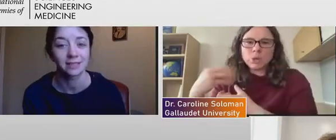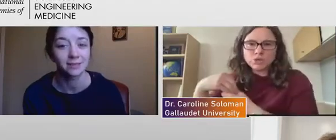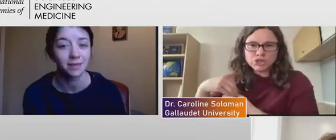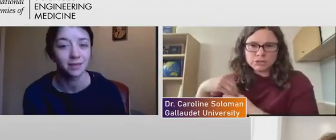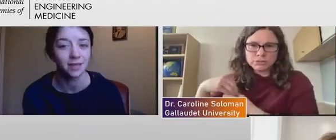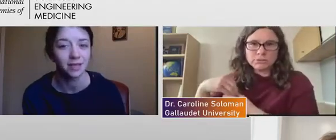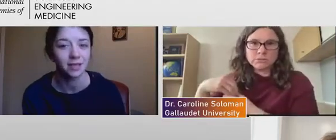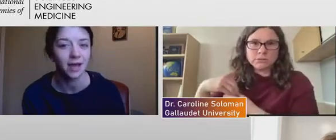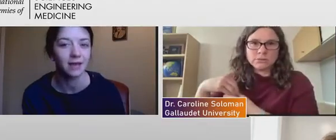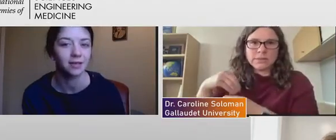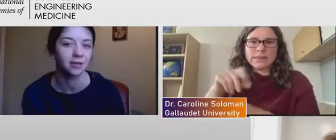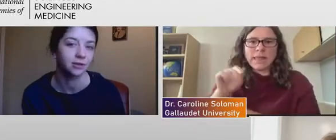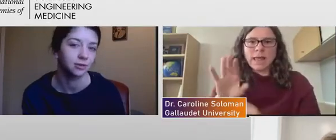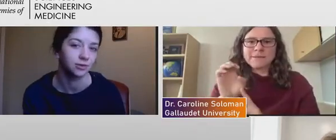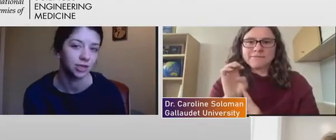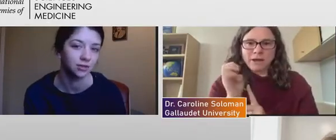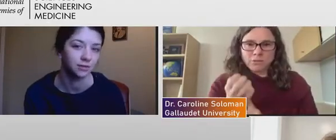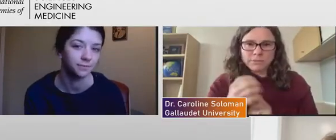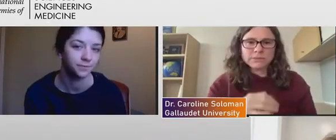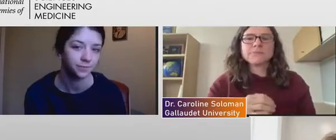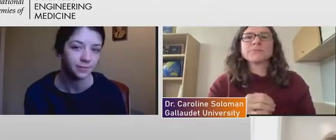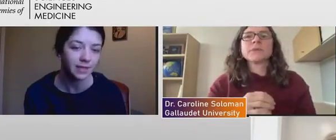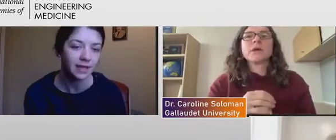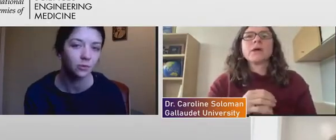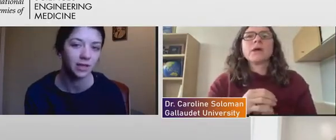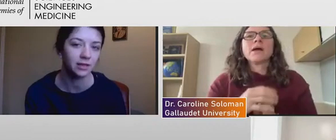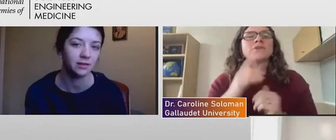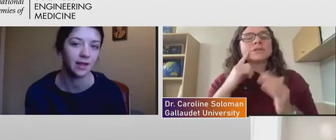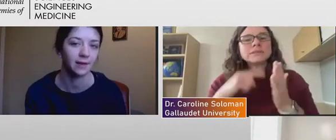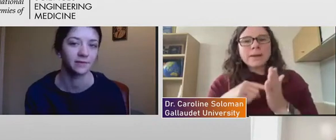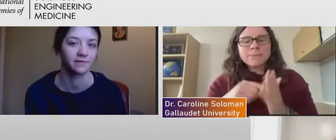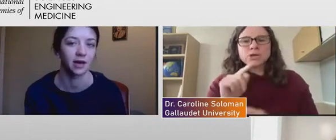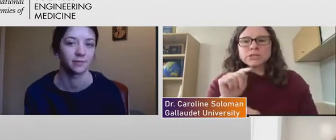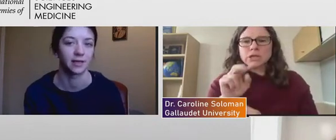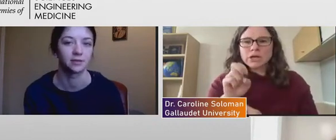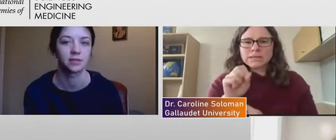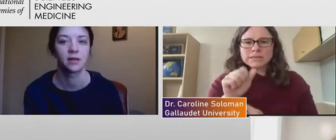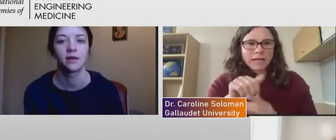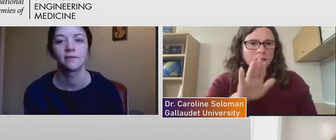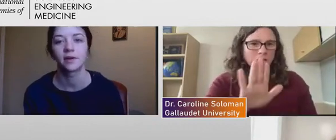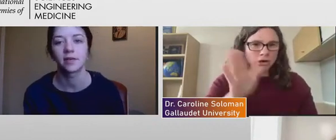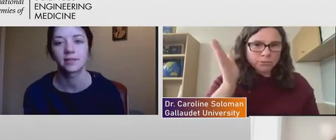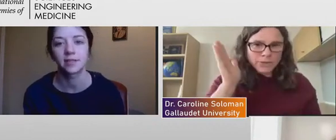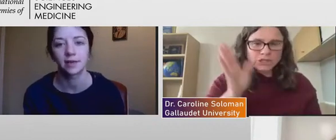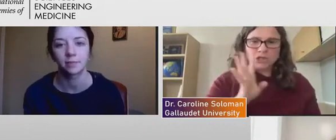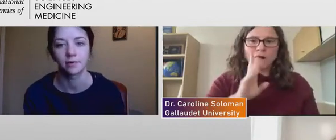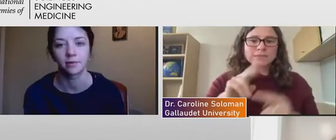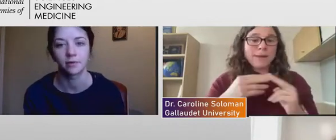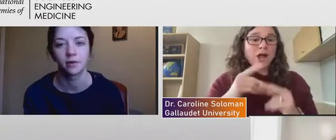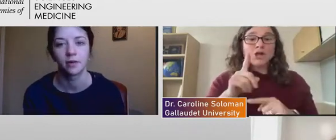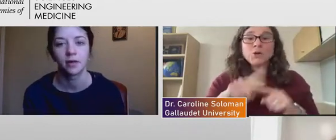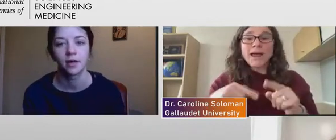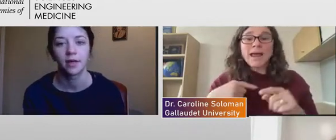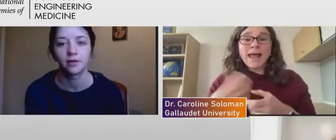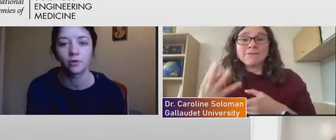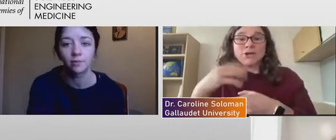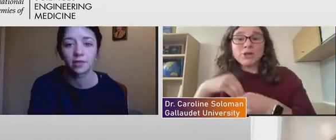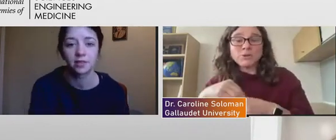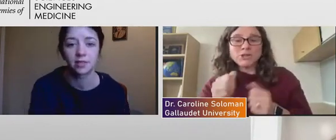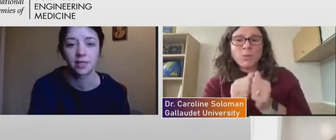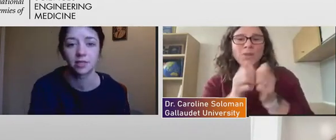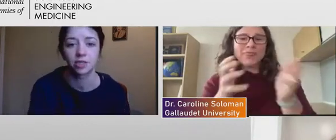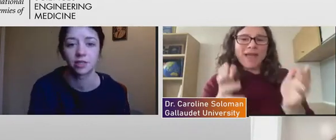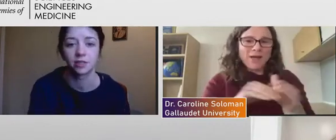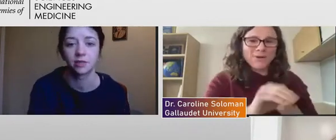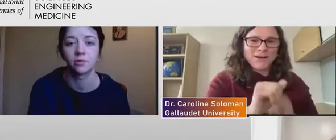accessibility and inclusion within the lab environment? For example, in your